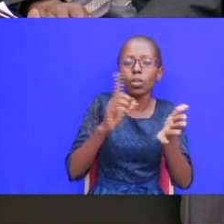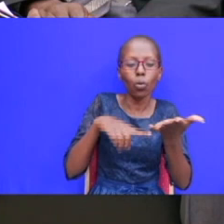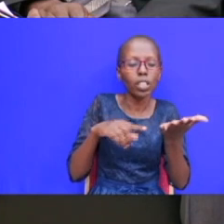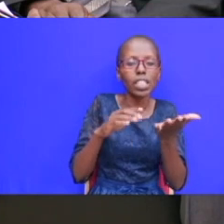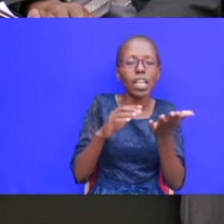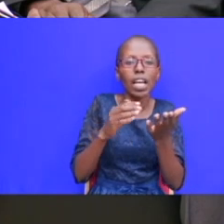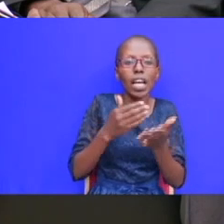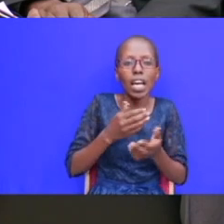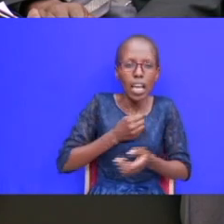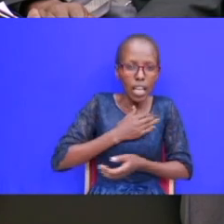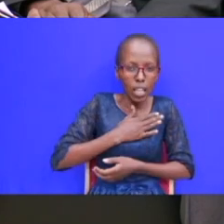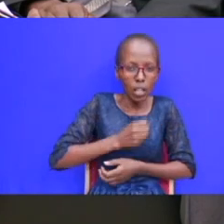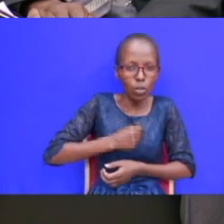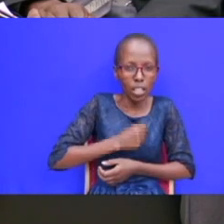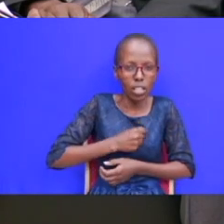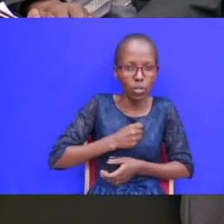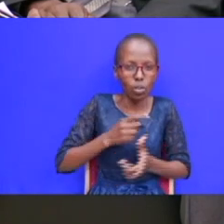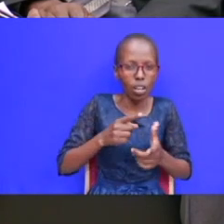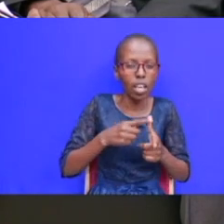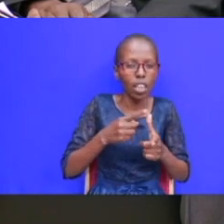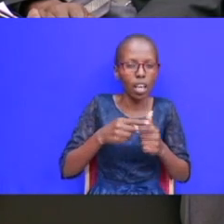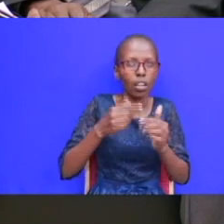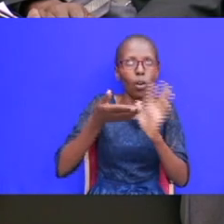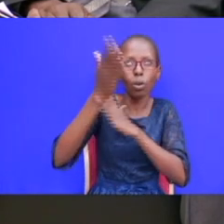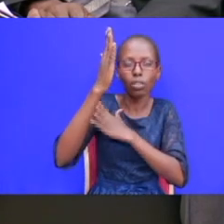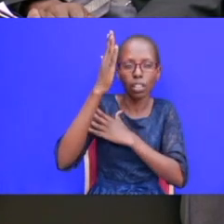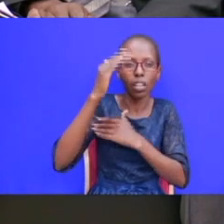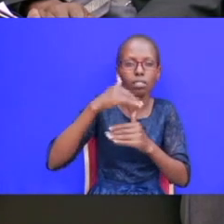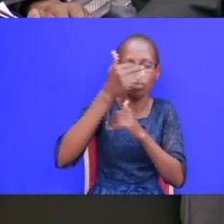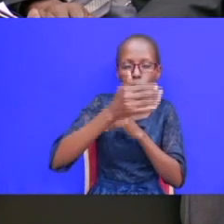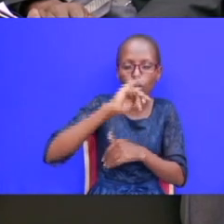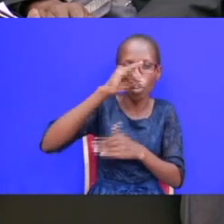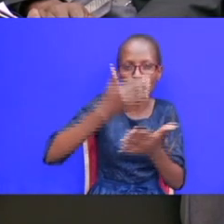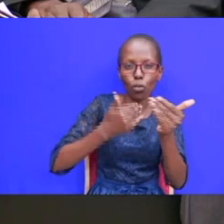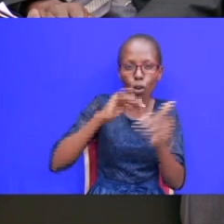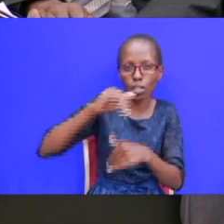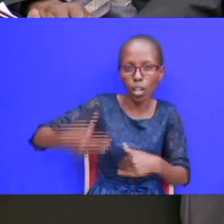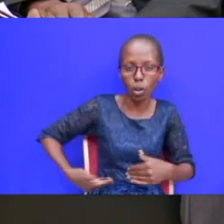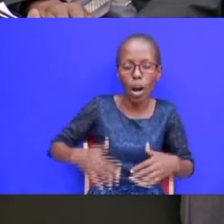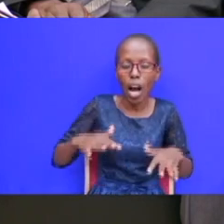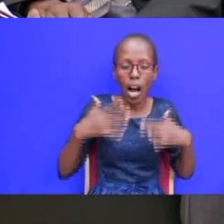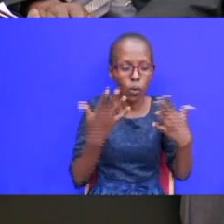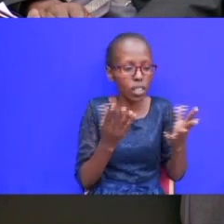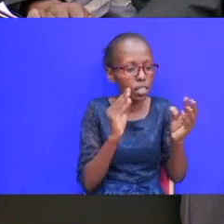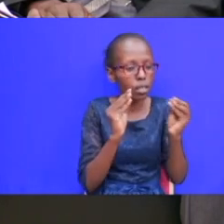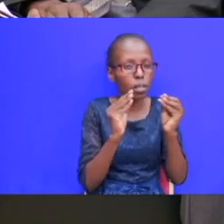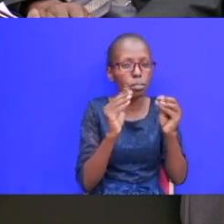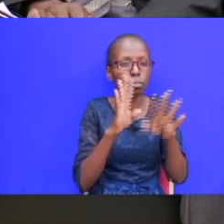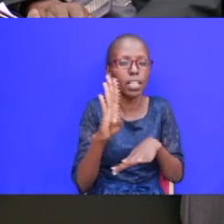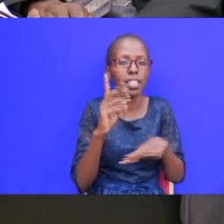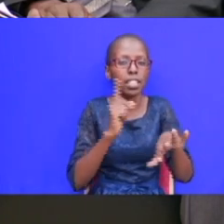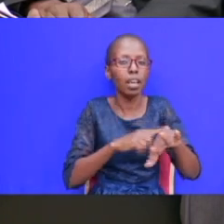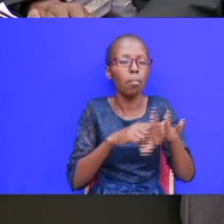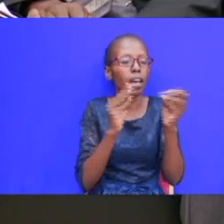had gone ahead of jacob and answered the prayers remember jacob's problem was that how will it be when i meet so so god